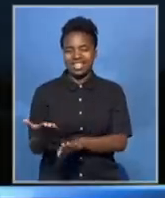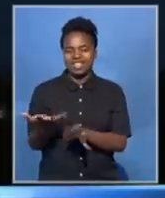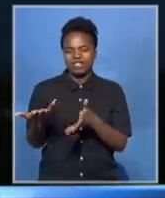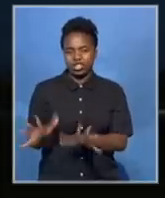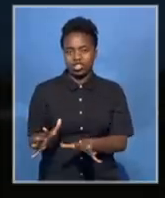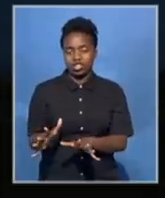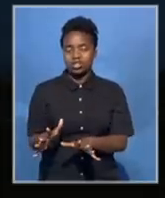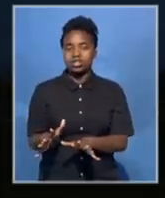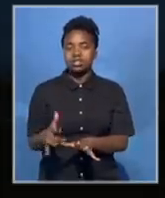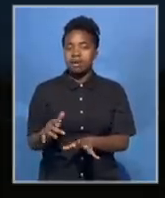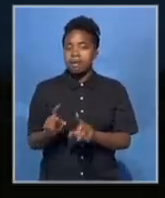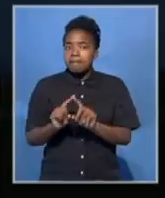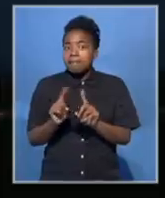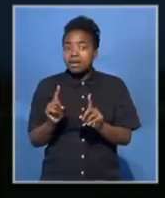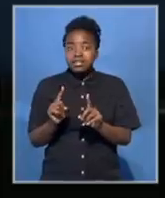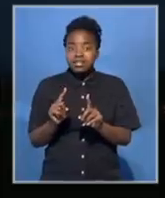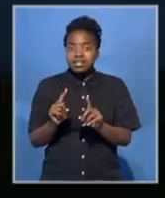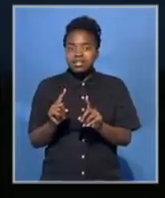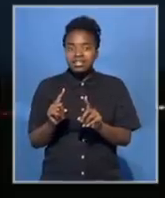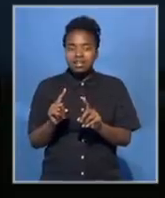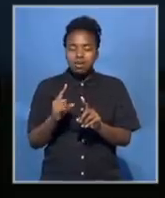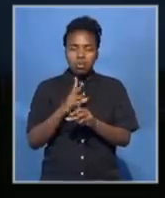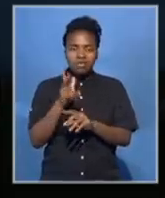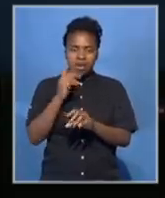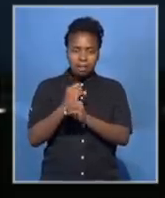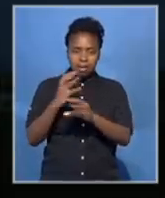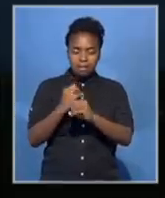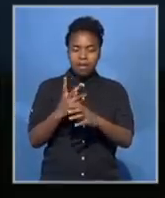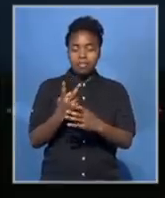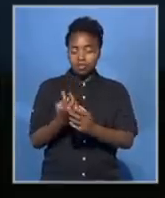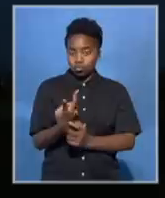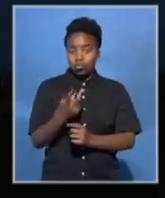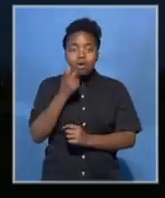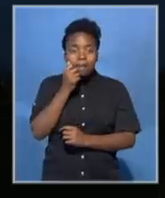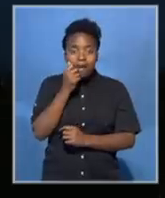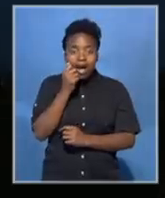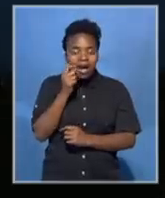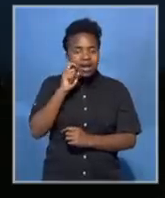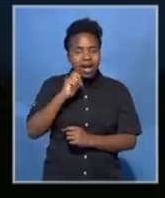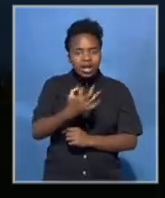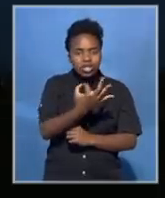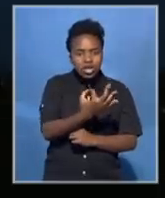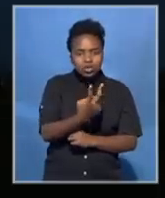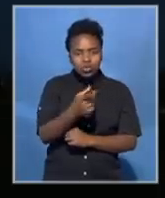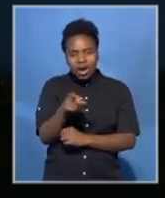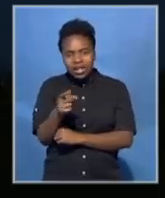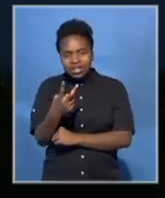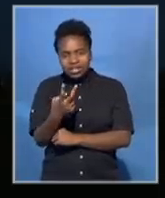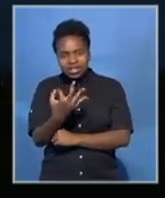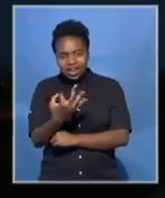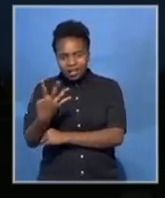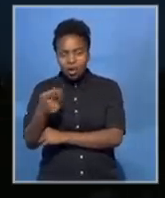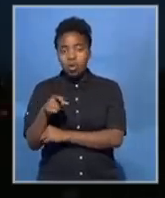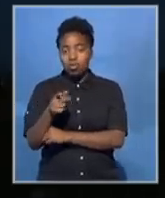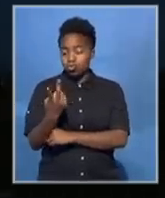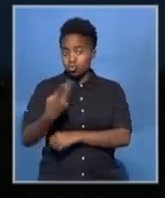But yeah, it seems that both Saeed and Sharif Kouachi, the two men that were involved in the Charlie Hebdo killings